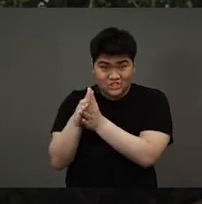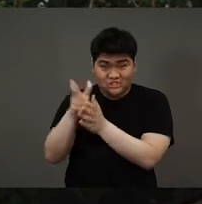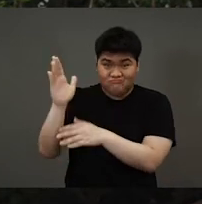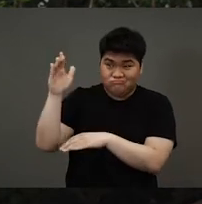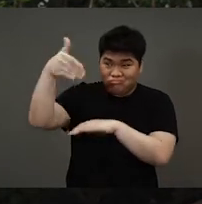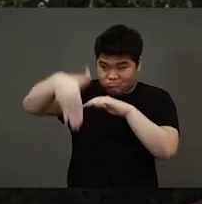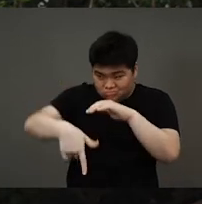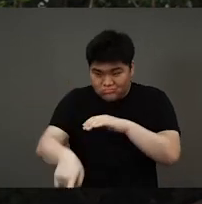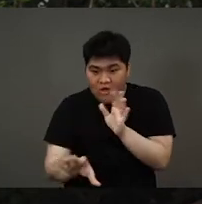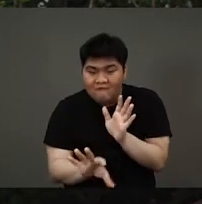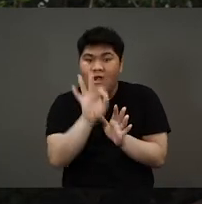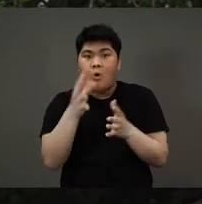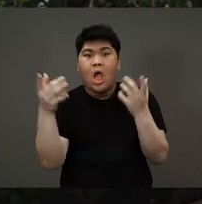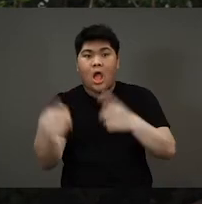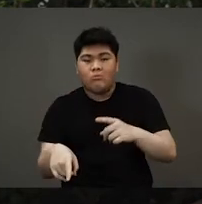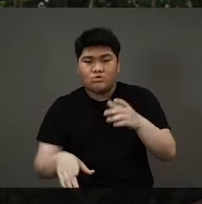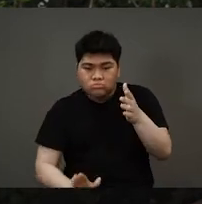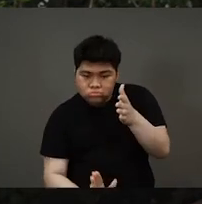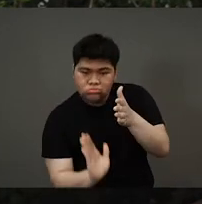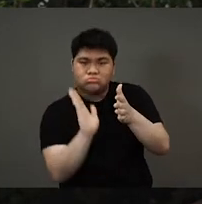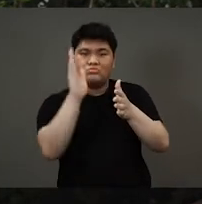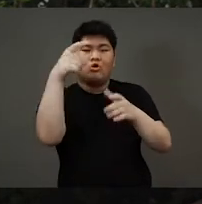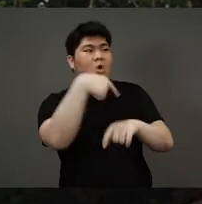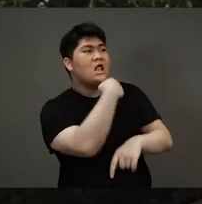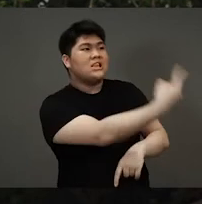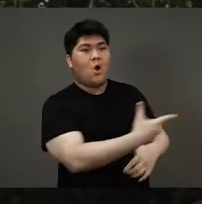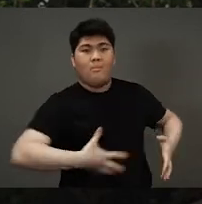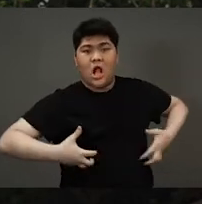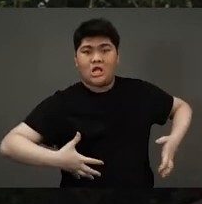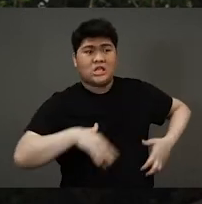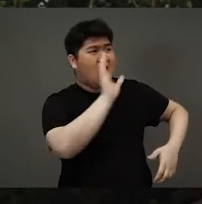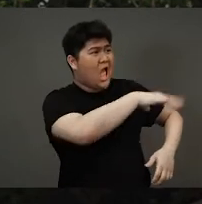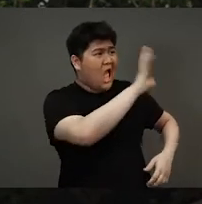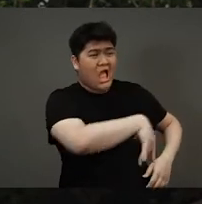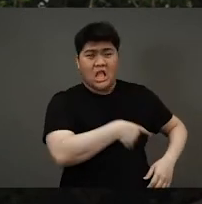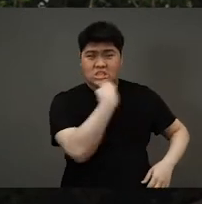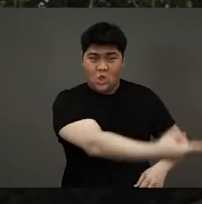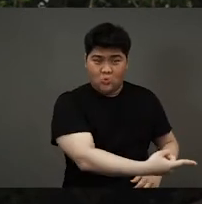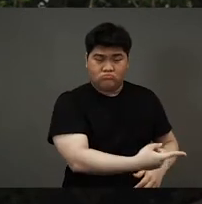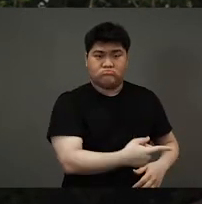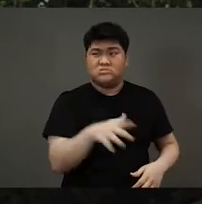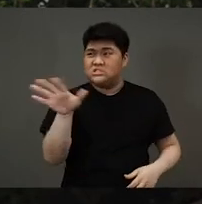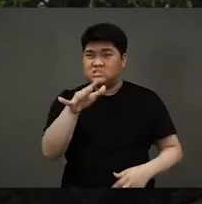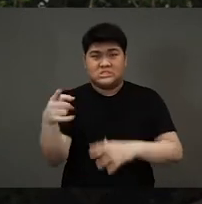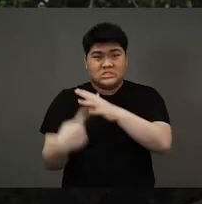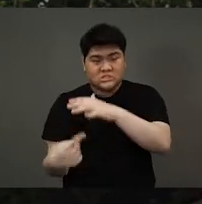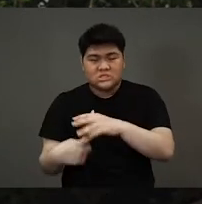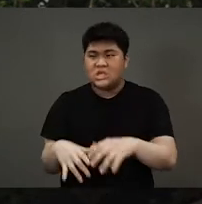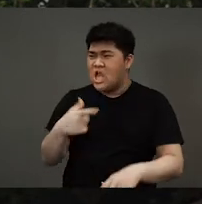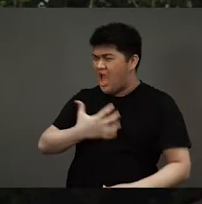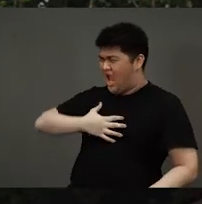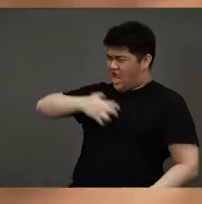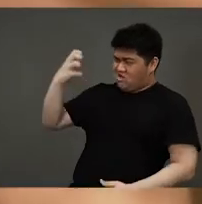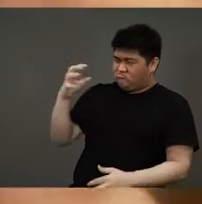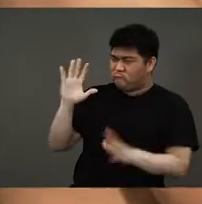they found out what was happening. They quickly swam up and they told monkey, monkey was furious. And monkey,